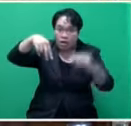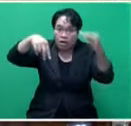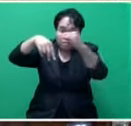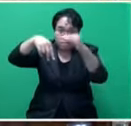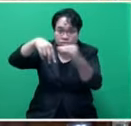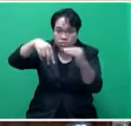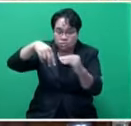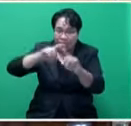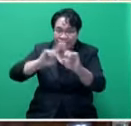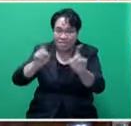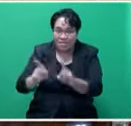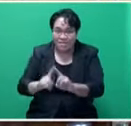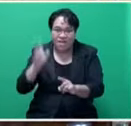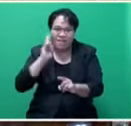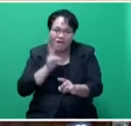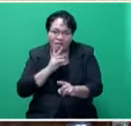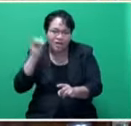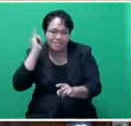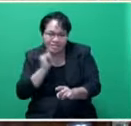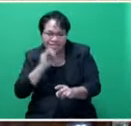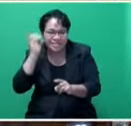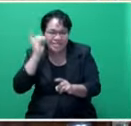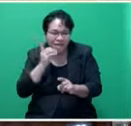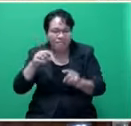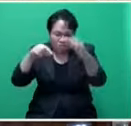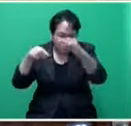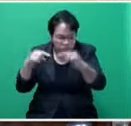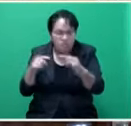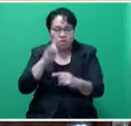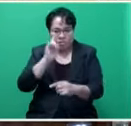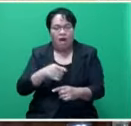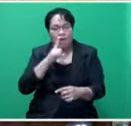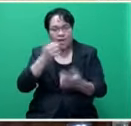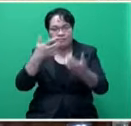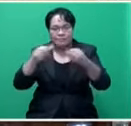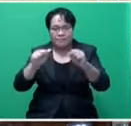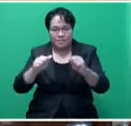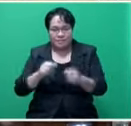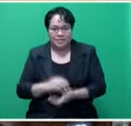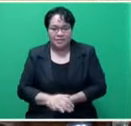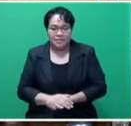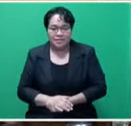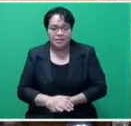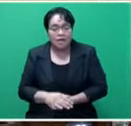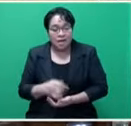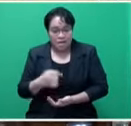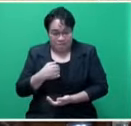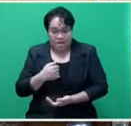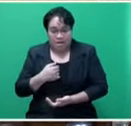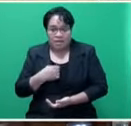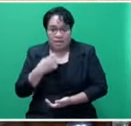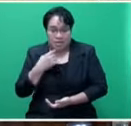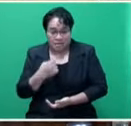Tavuni will probably get connected. So this is one of the issues that we're trying to get over, and I think it's been quite, even if I say so myself,